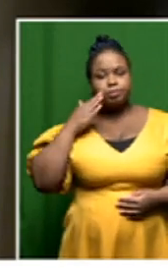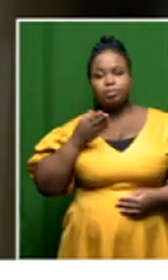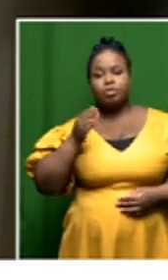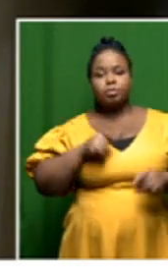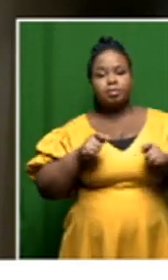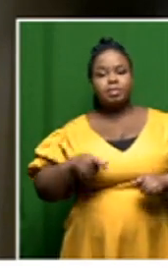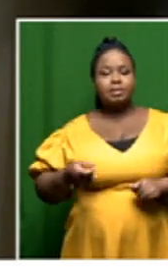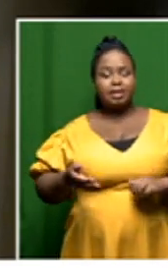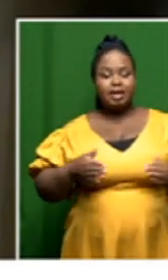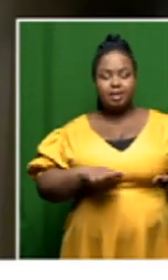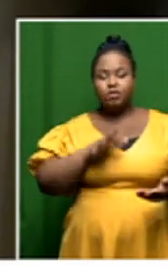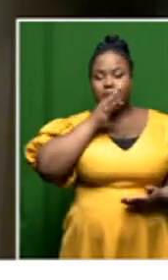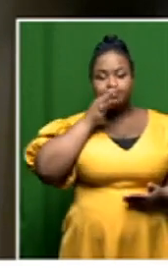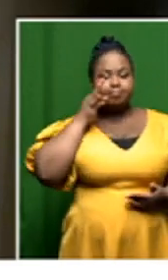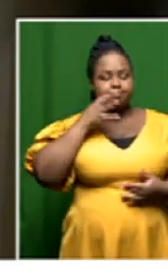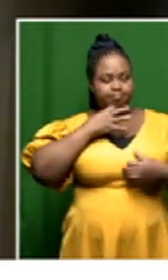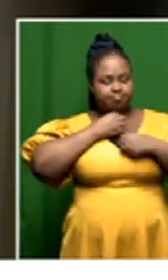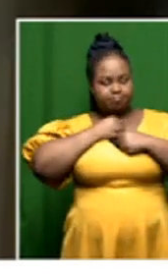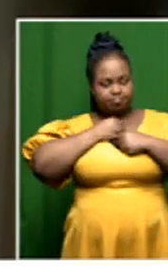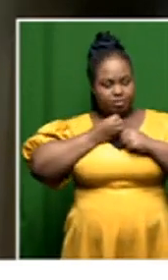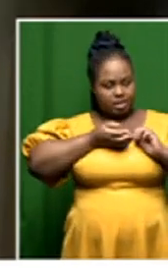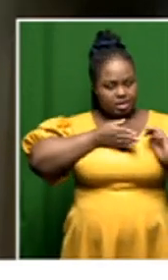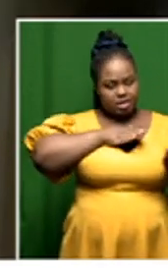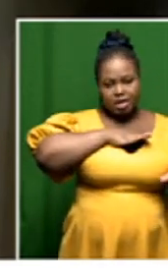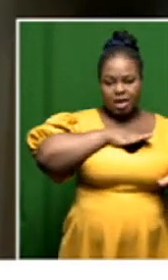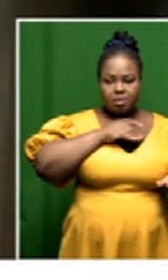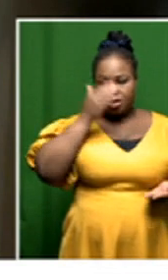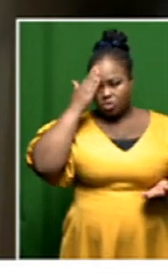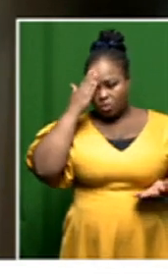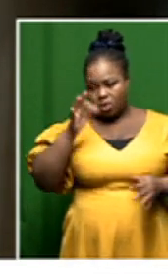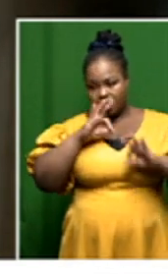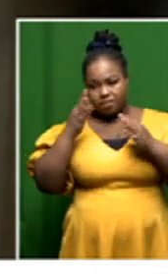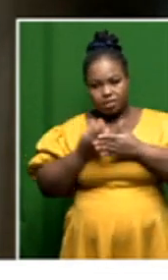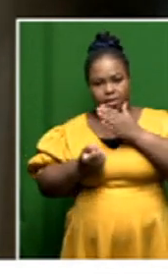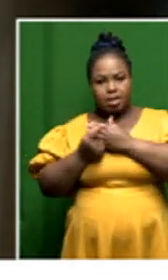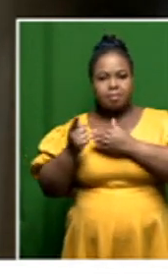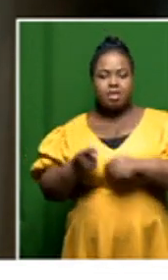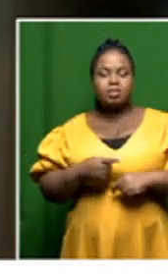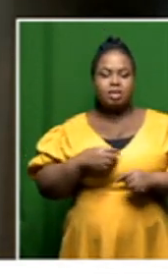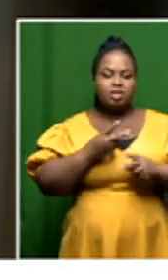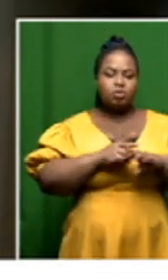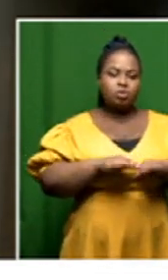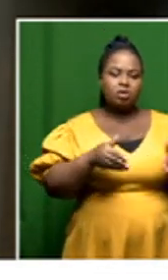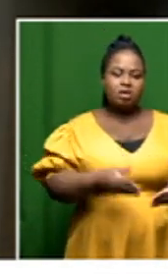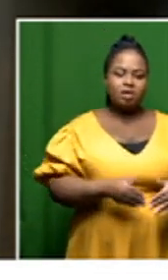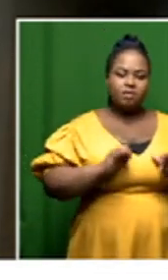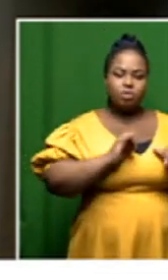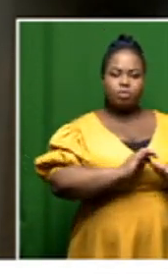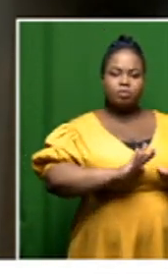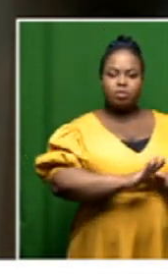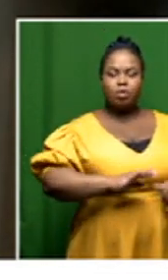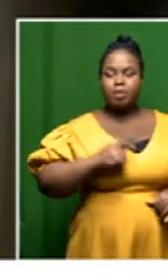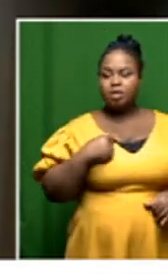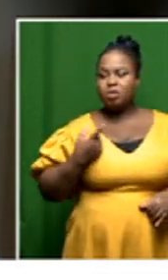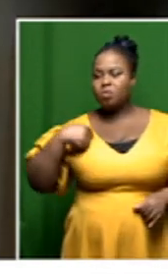they die with the secrets they die with the knowledge of what happened to our loved ones and they take those to the grave then we sit with